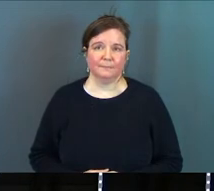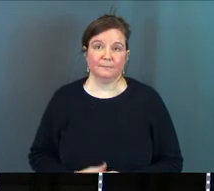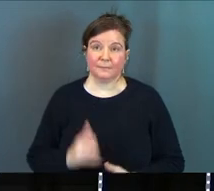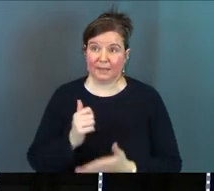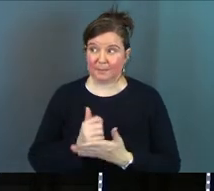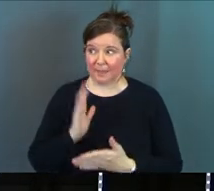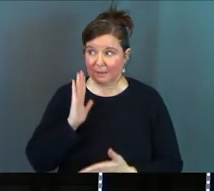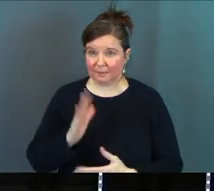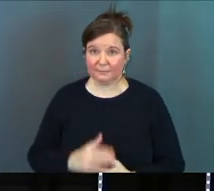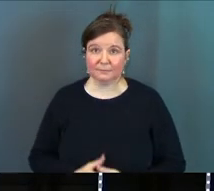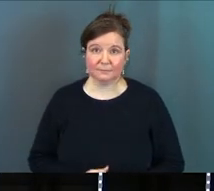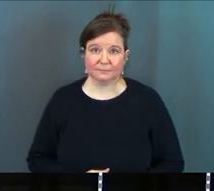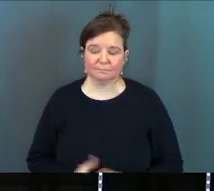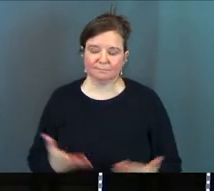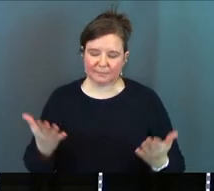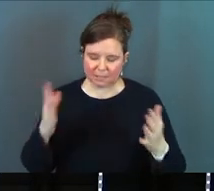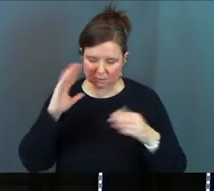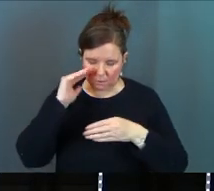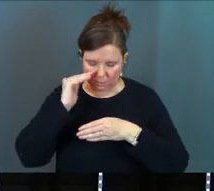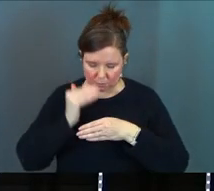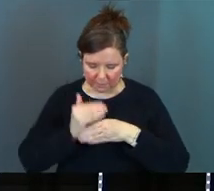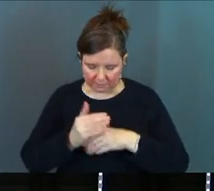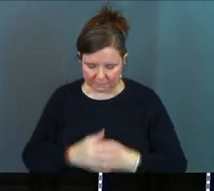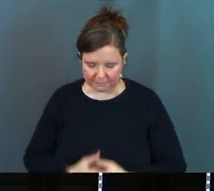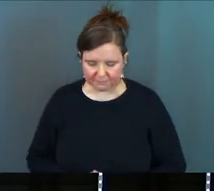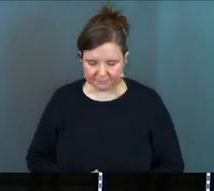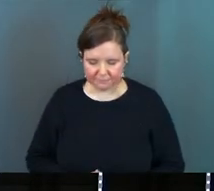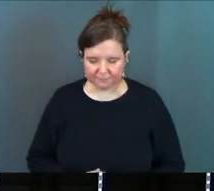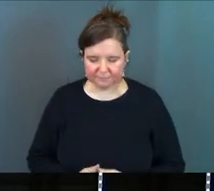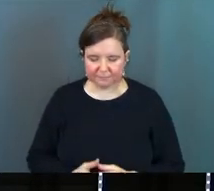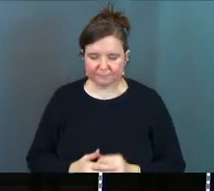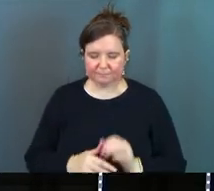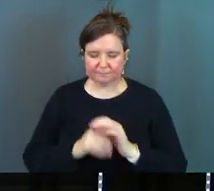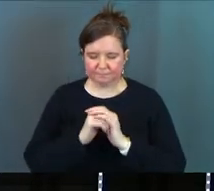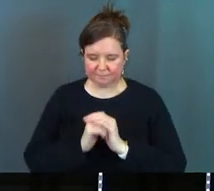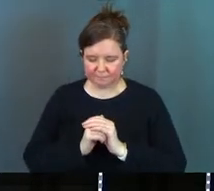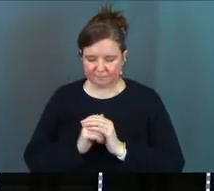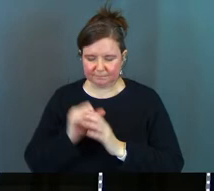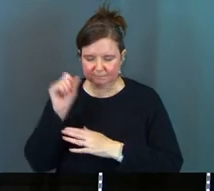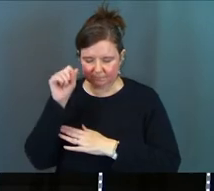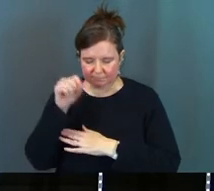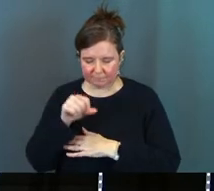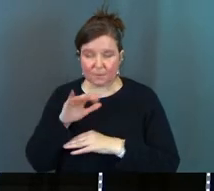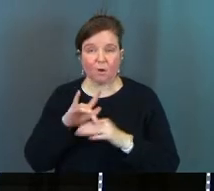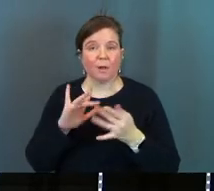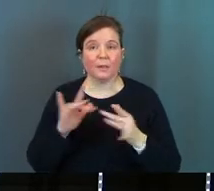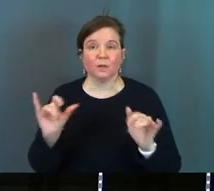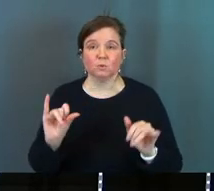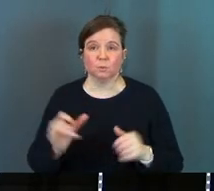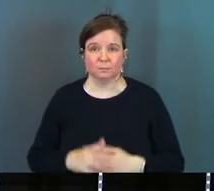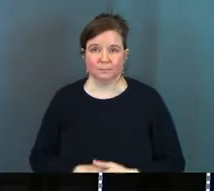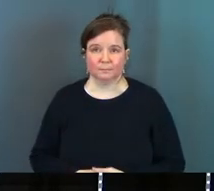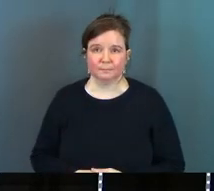amen let's close our eyes bow our heads you guys online too